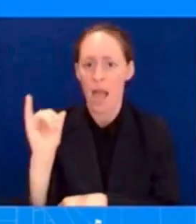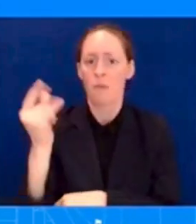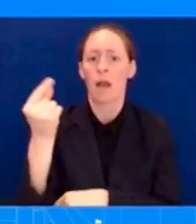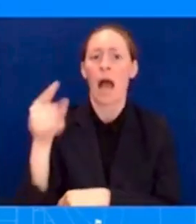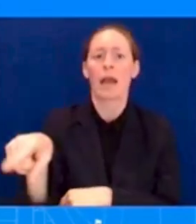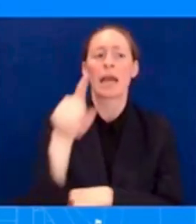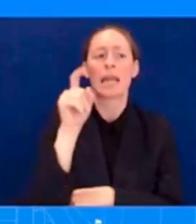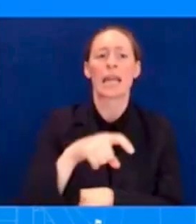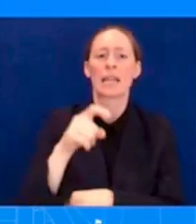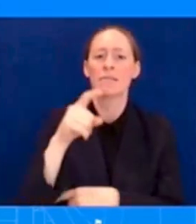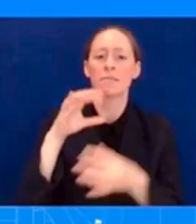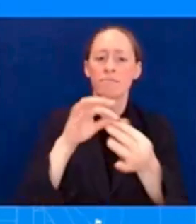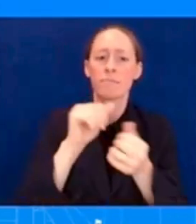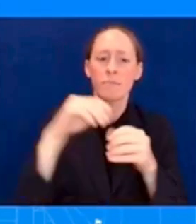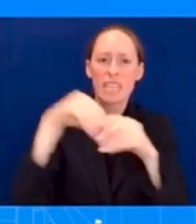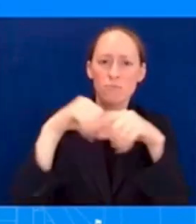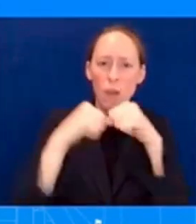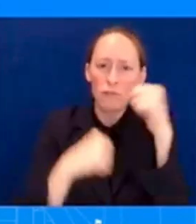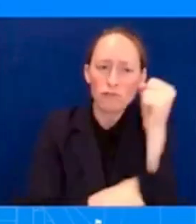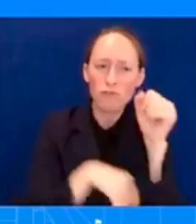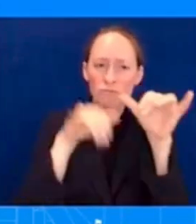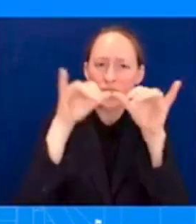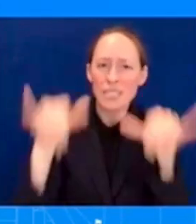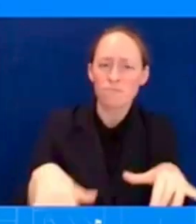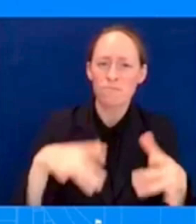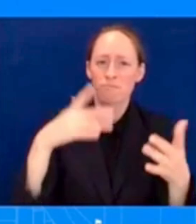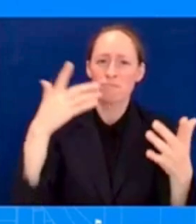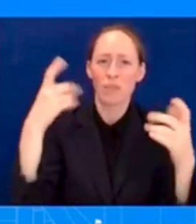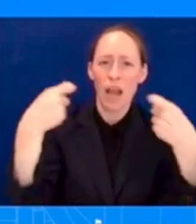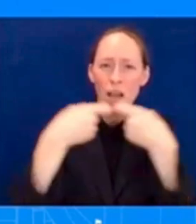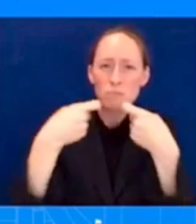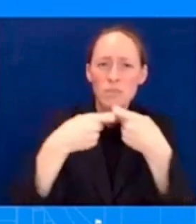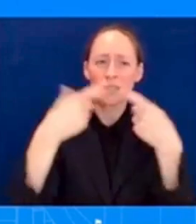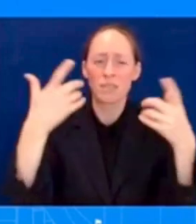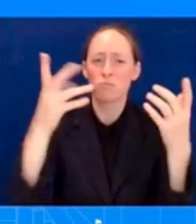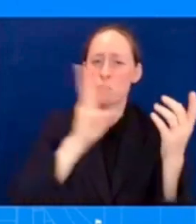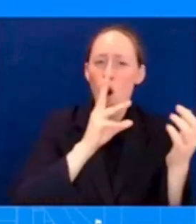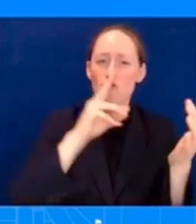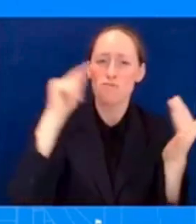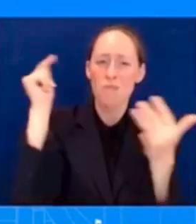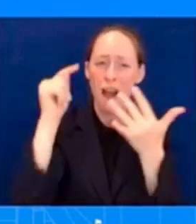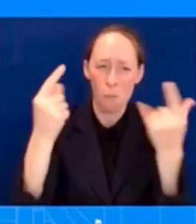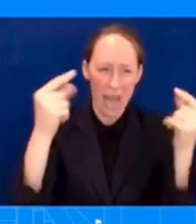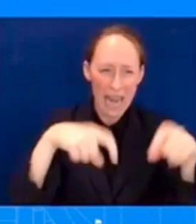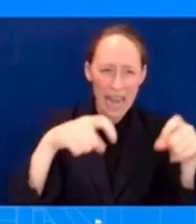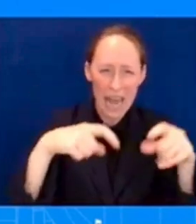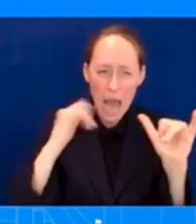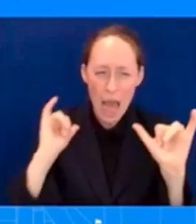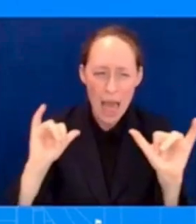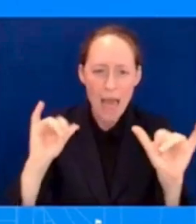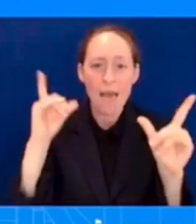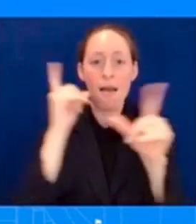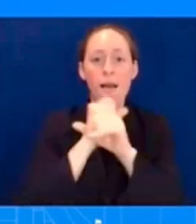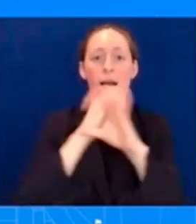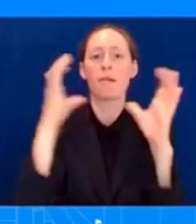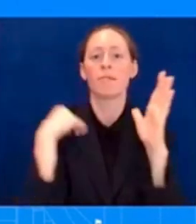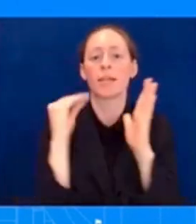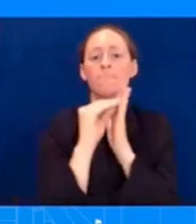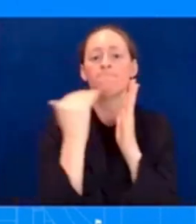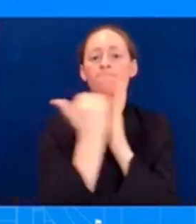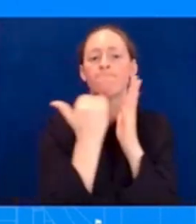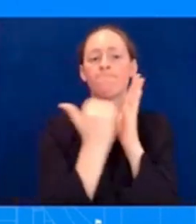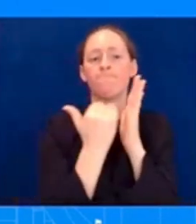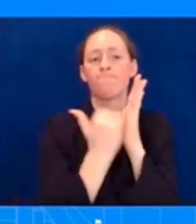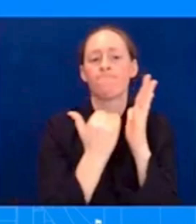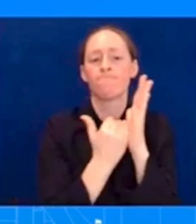cost will be. But we really have to ensure right now that we are doing everything we can to account for the missing and make sure that it's safe